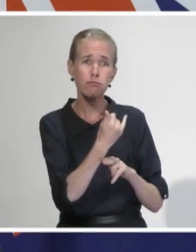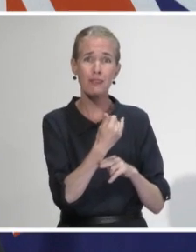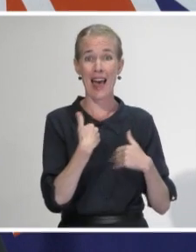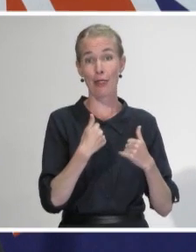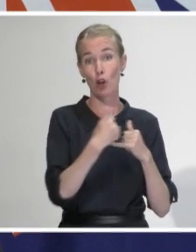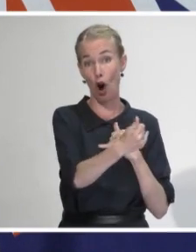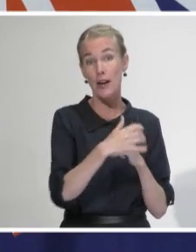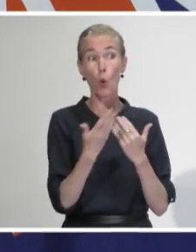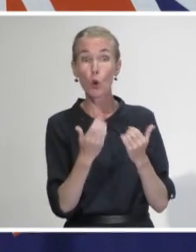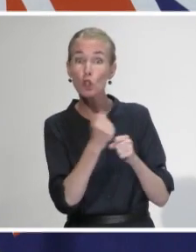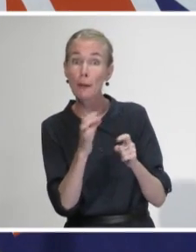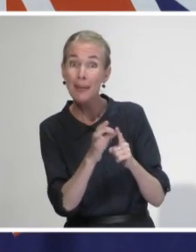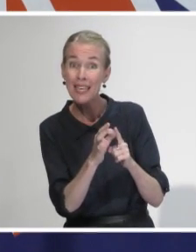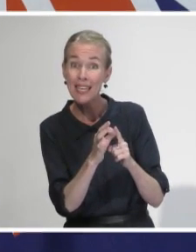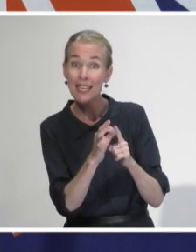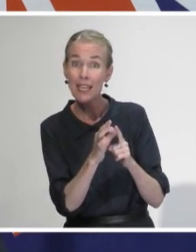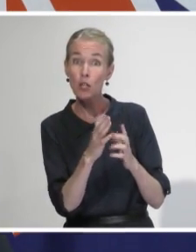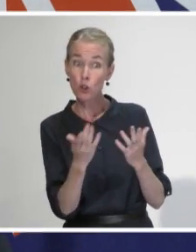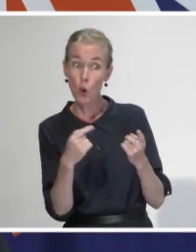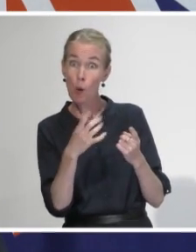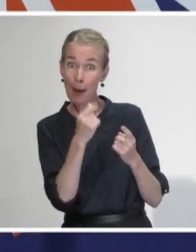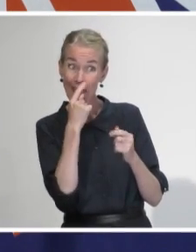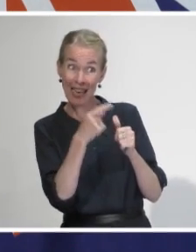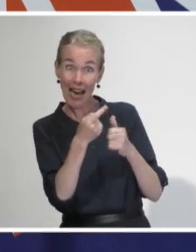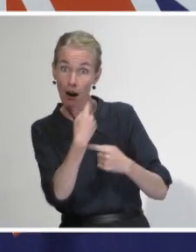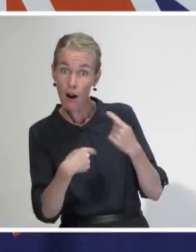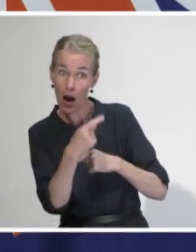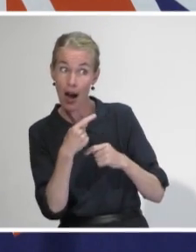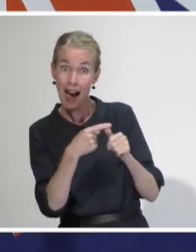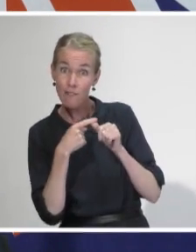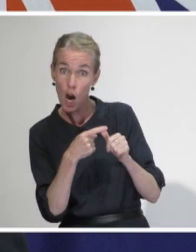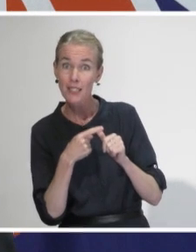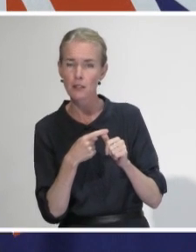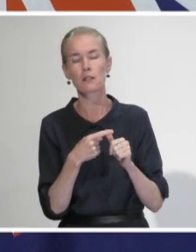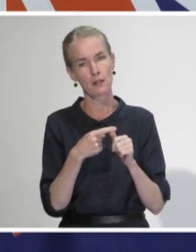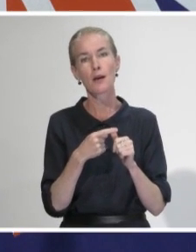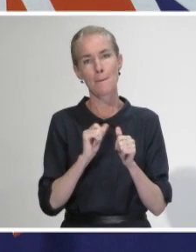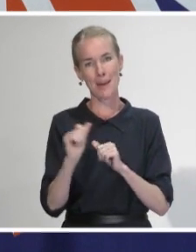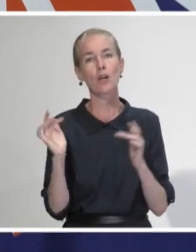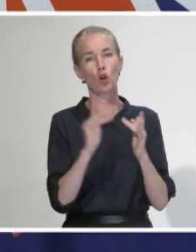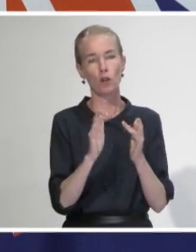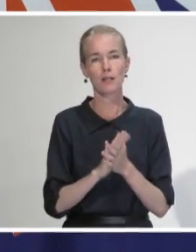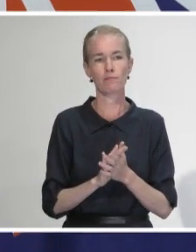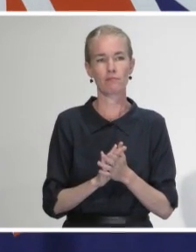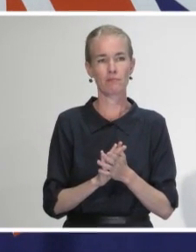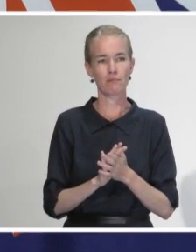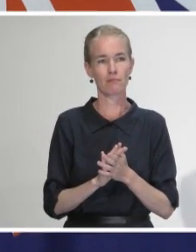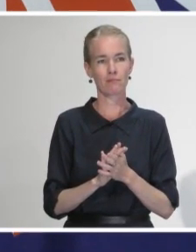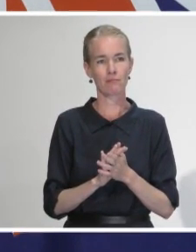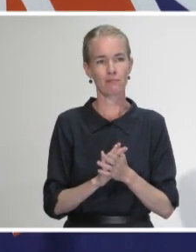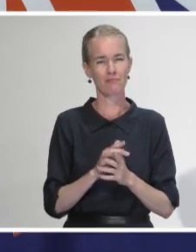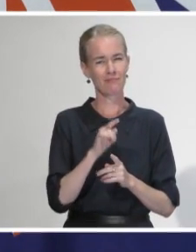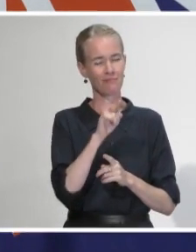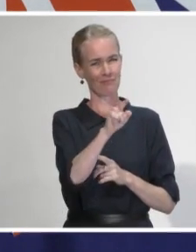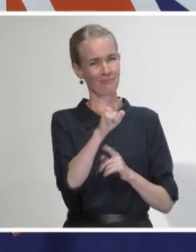be able to provide advice over the phone and that will be important. We do have been giving that message earlier on because it is a bit confusing,